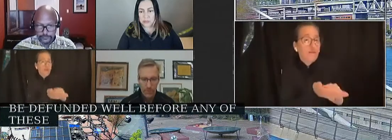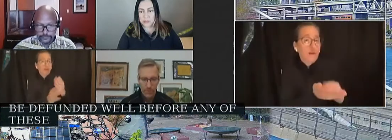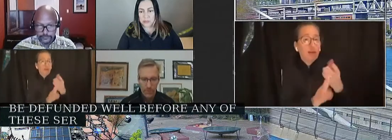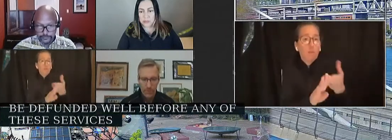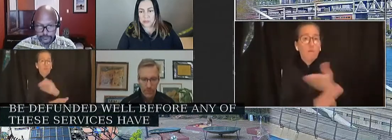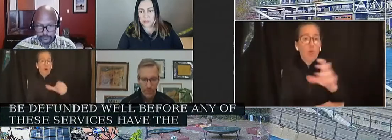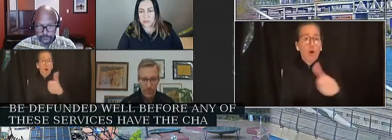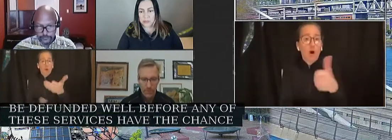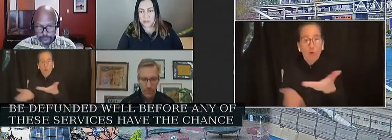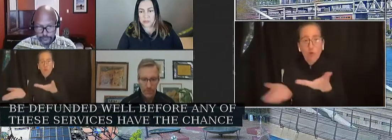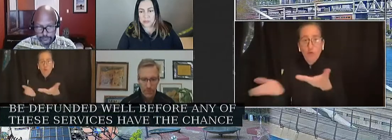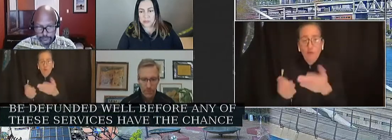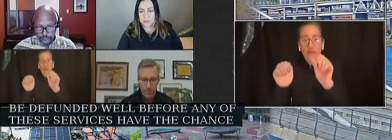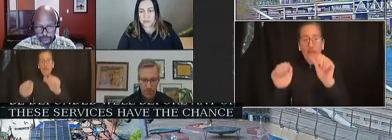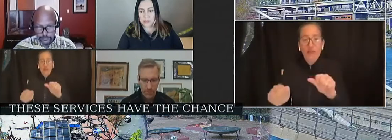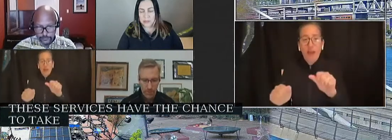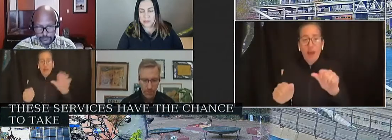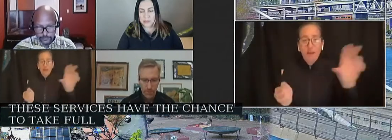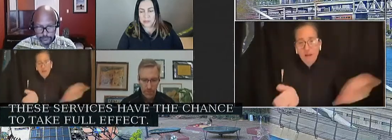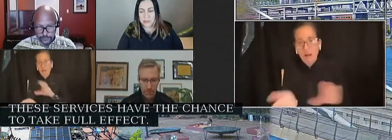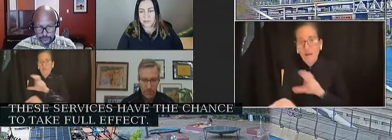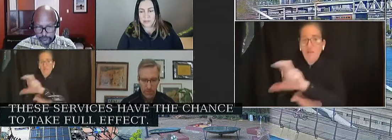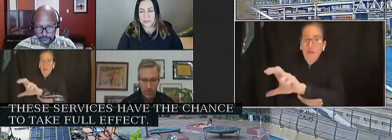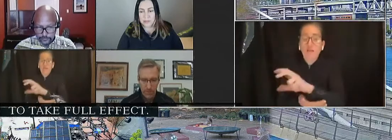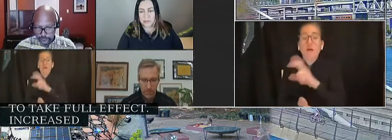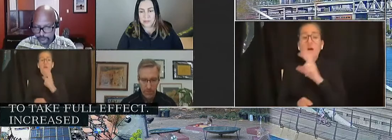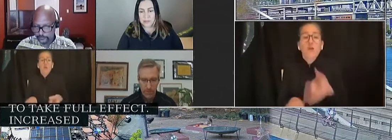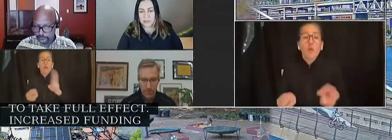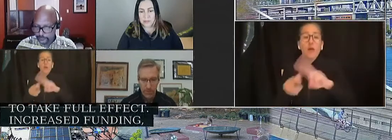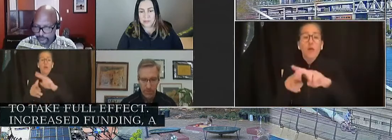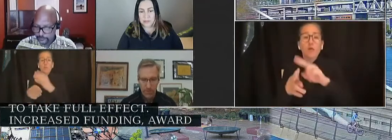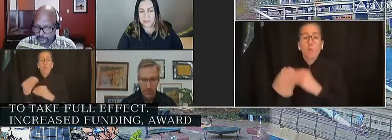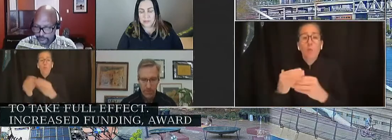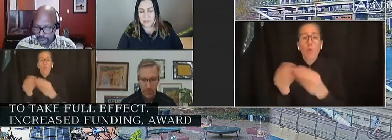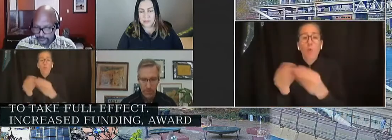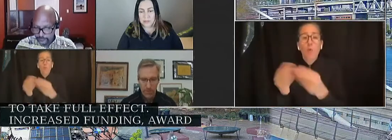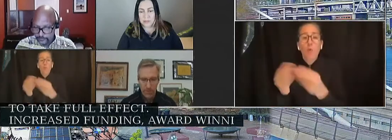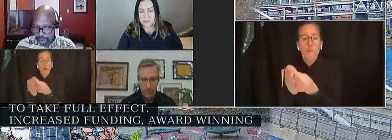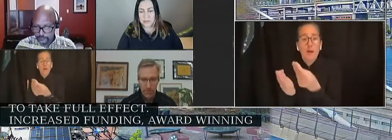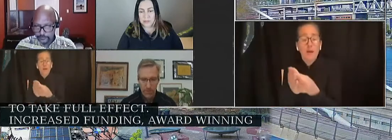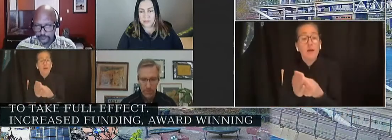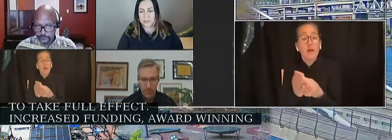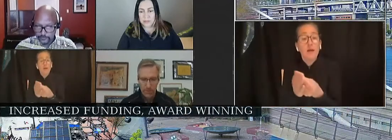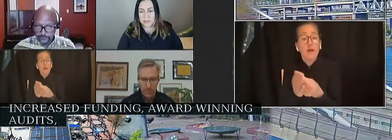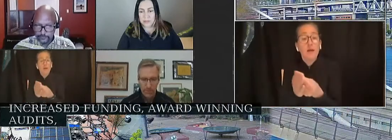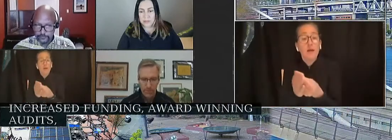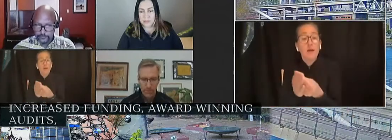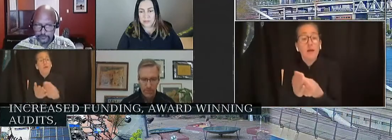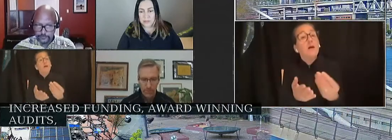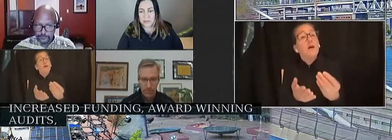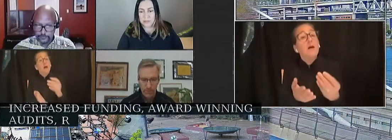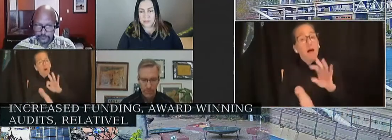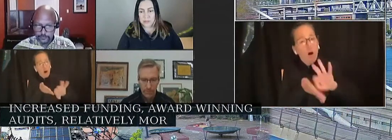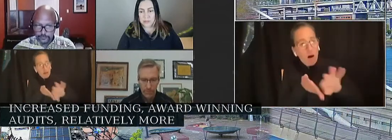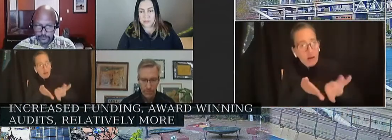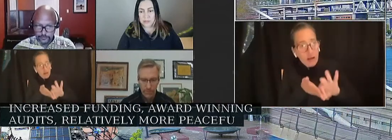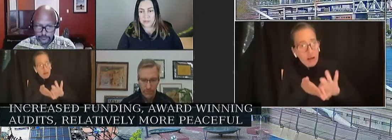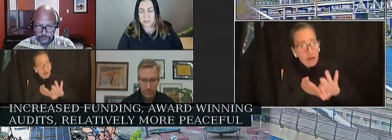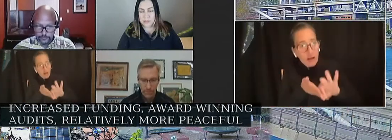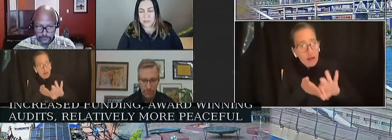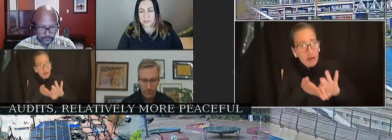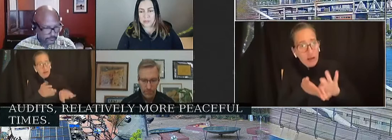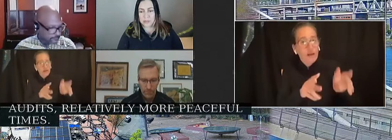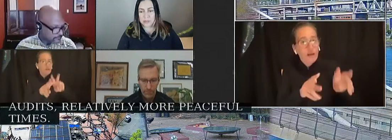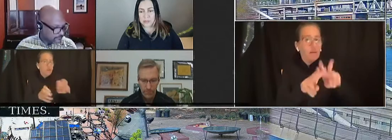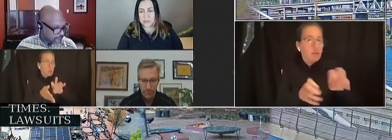chance to take full effect. Increased funding, award-winning audits, relatively more peaceful times, lawsuits including from the Department of